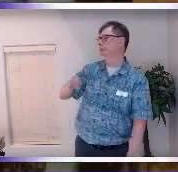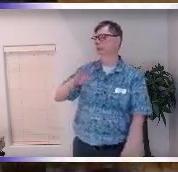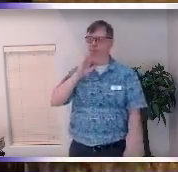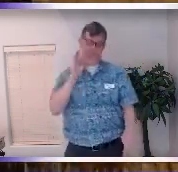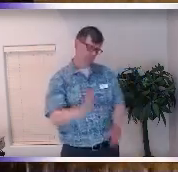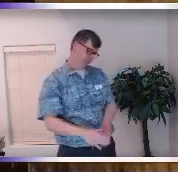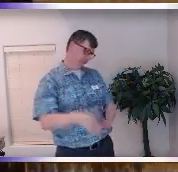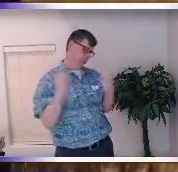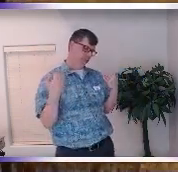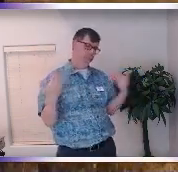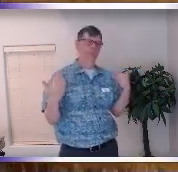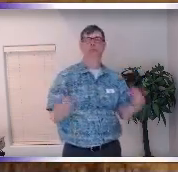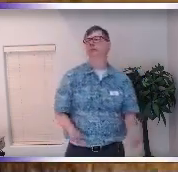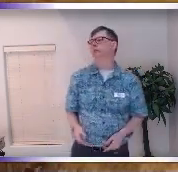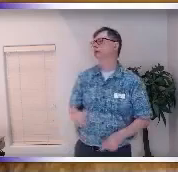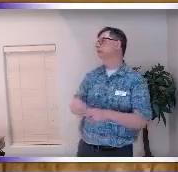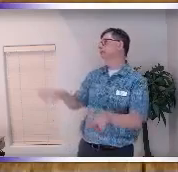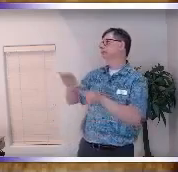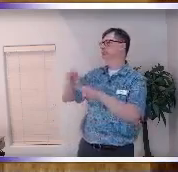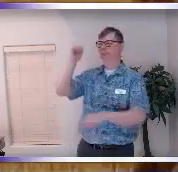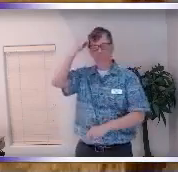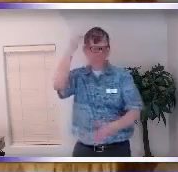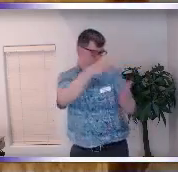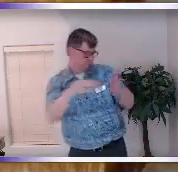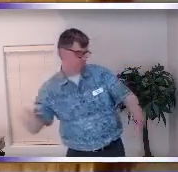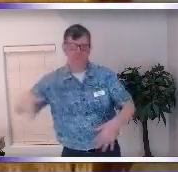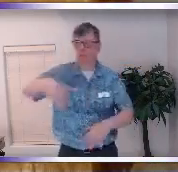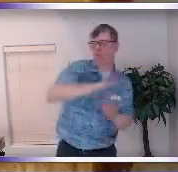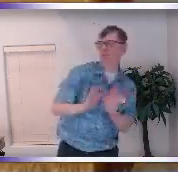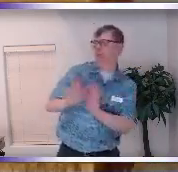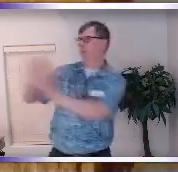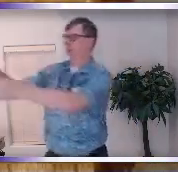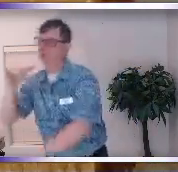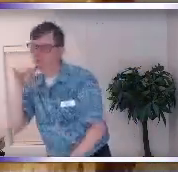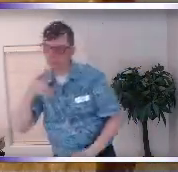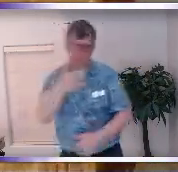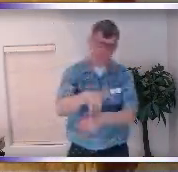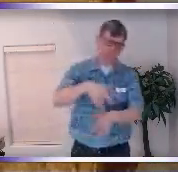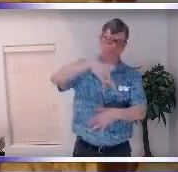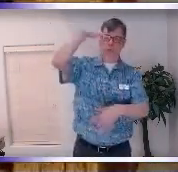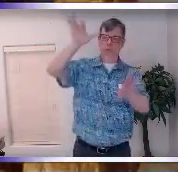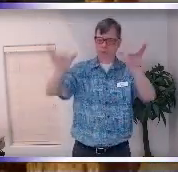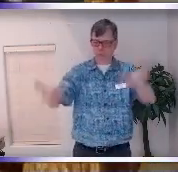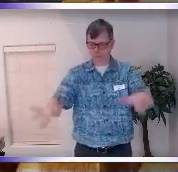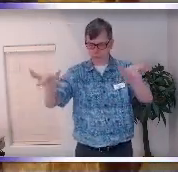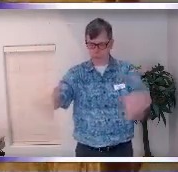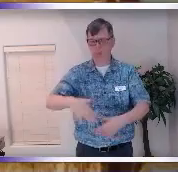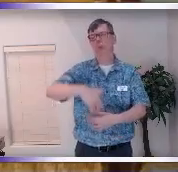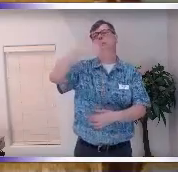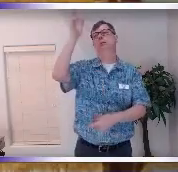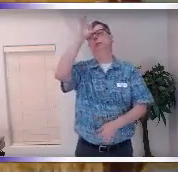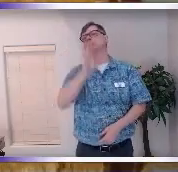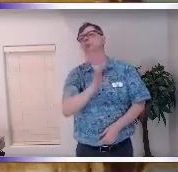to pretend right because the mind just wants to take things and run away with them but the soul is just still the soul is sacred